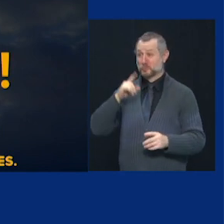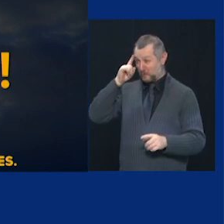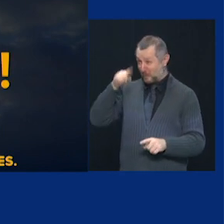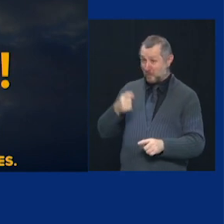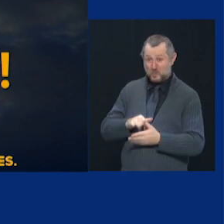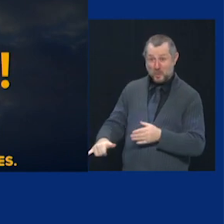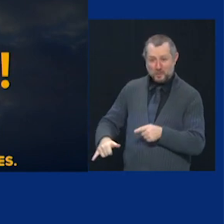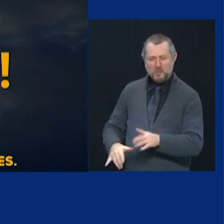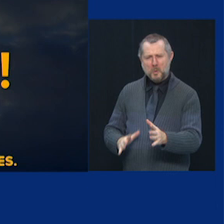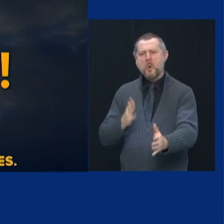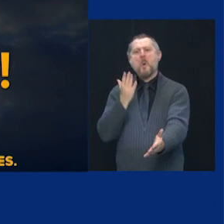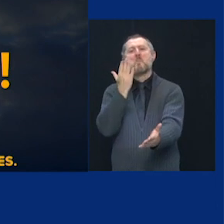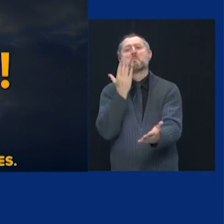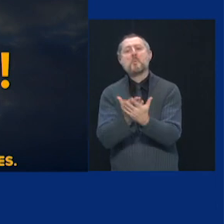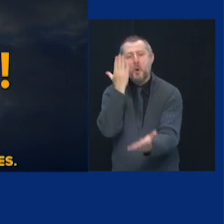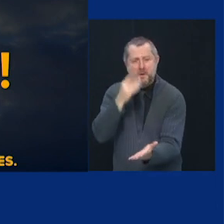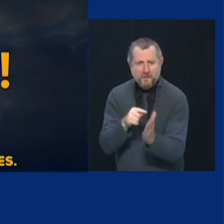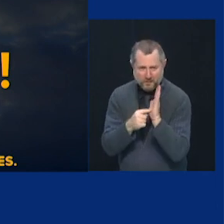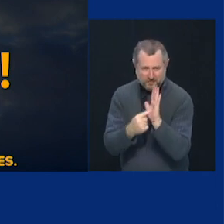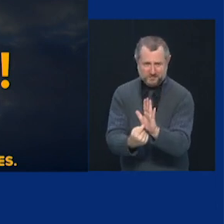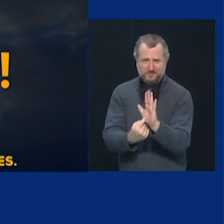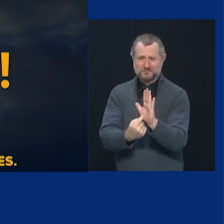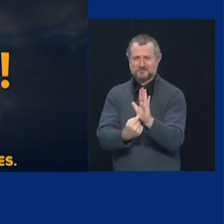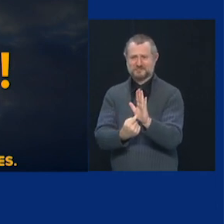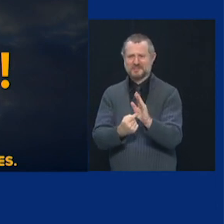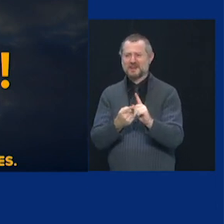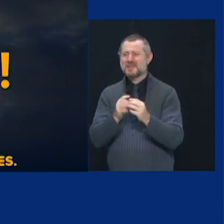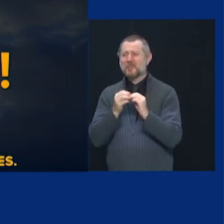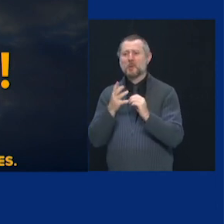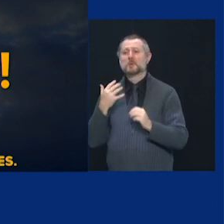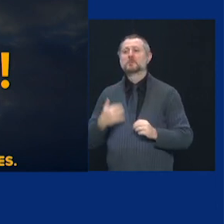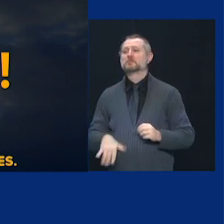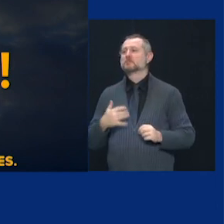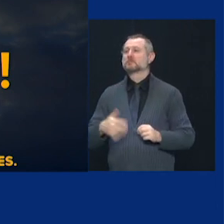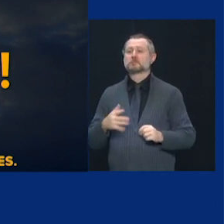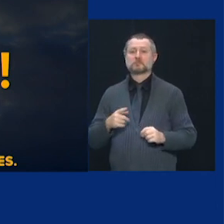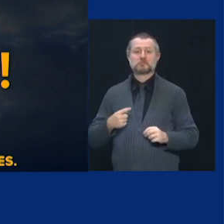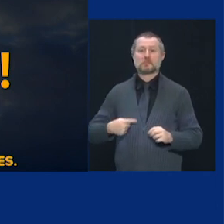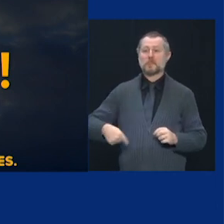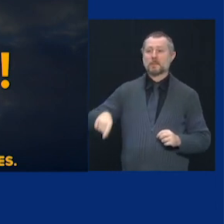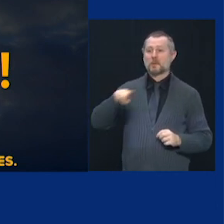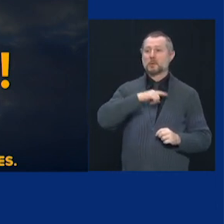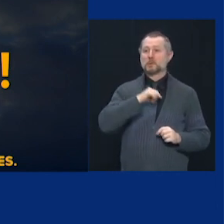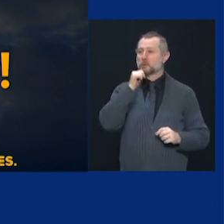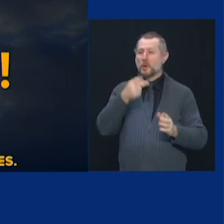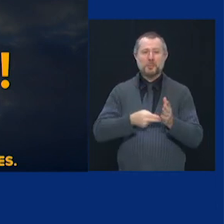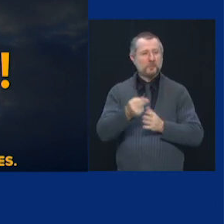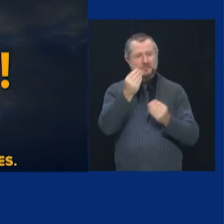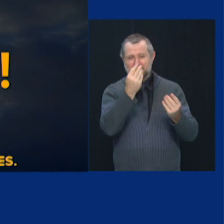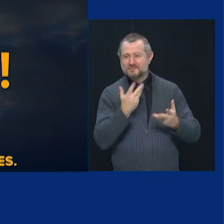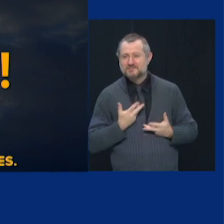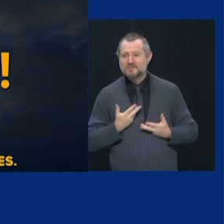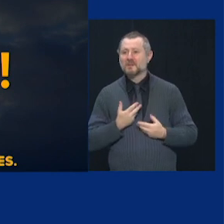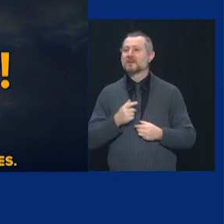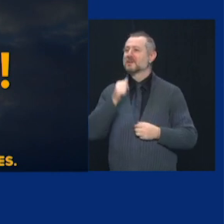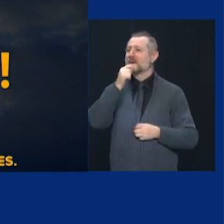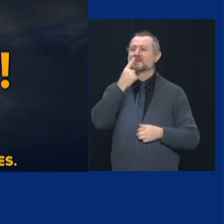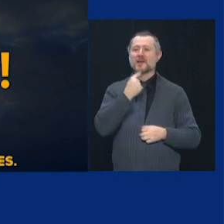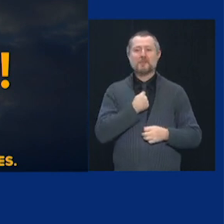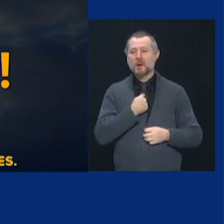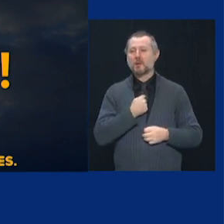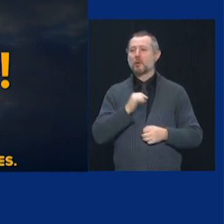That is a fact. We were misinformed. We were misled. It was the